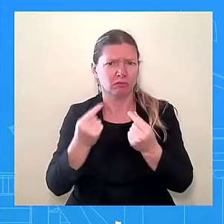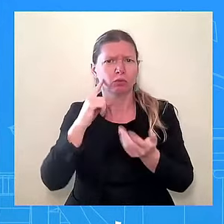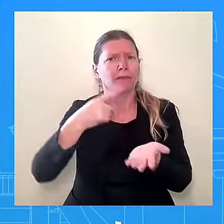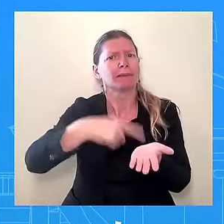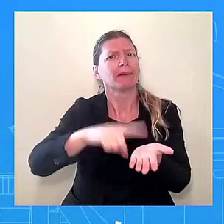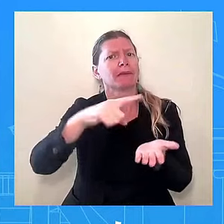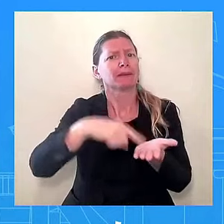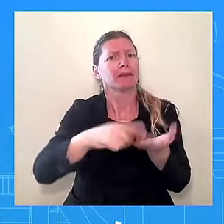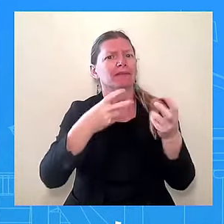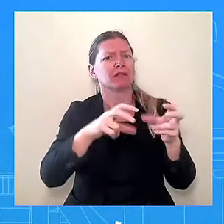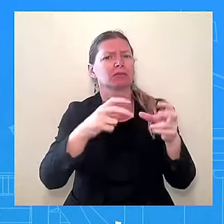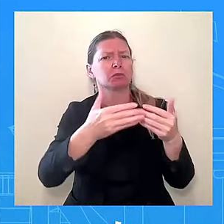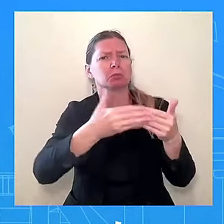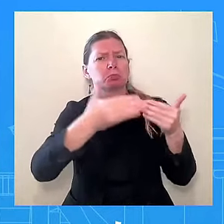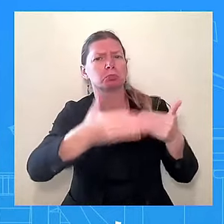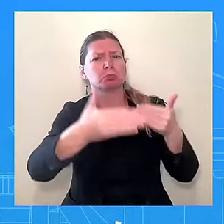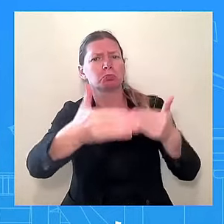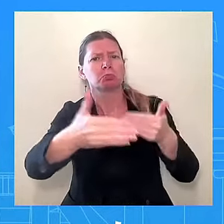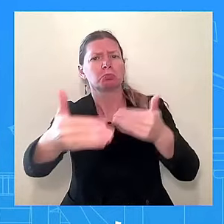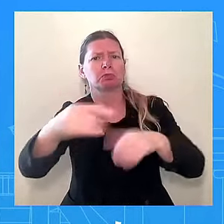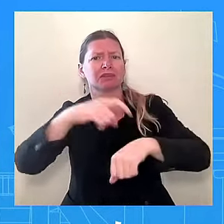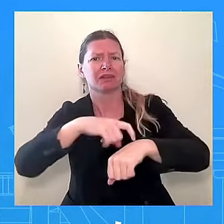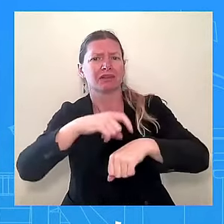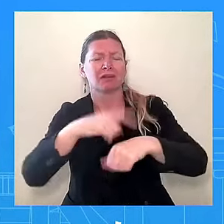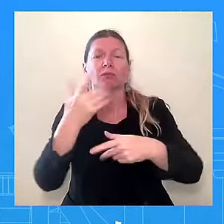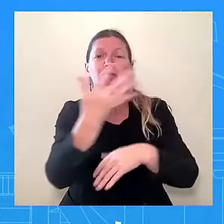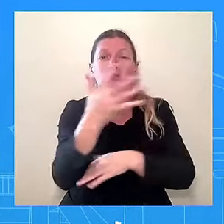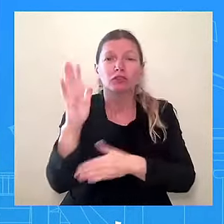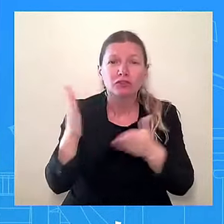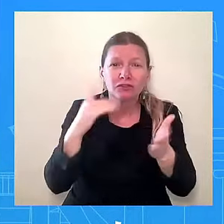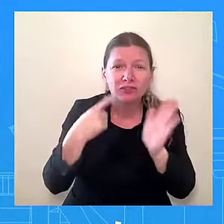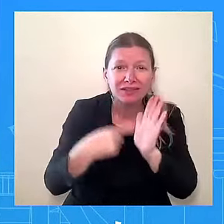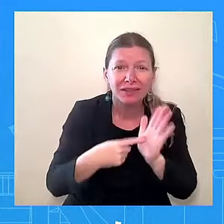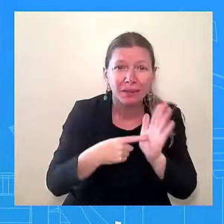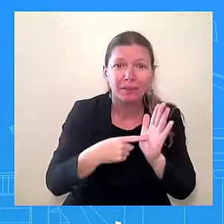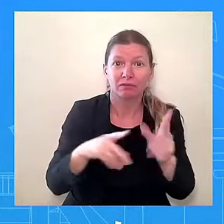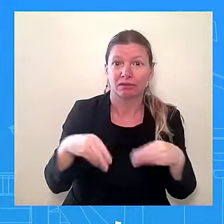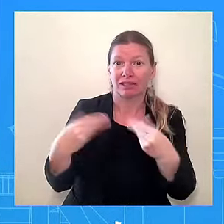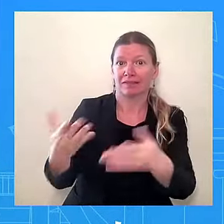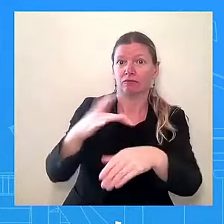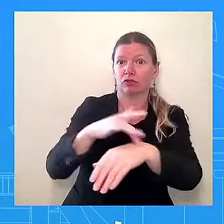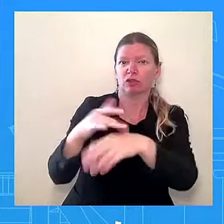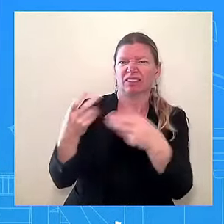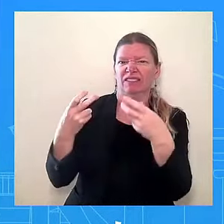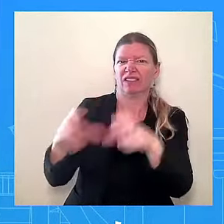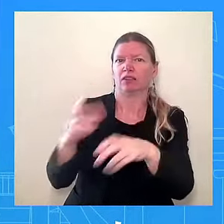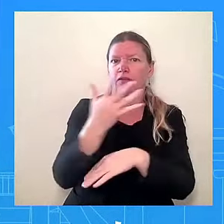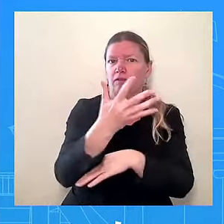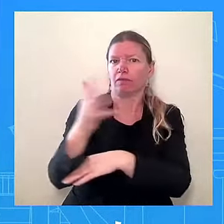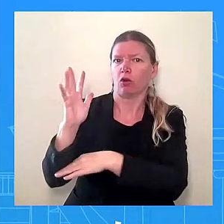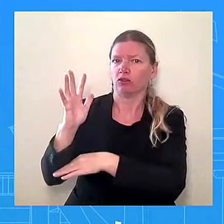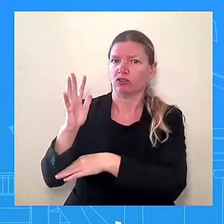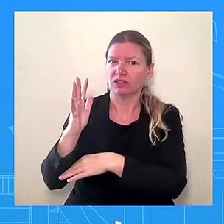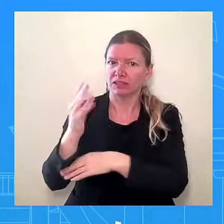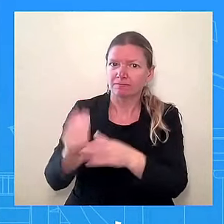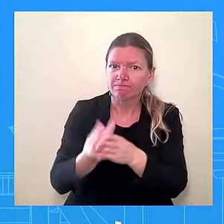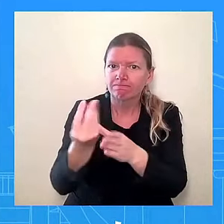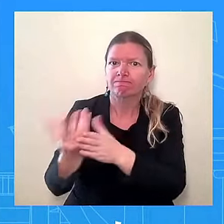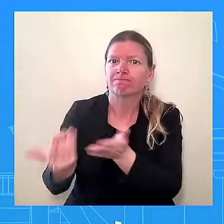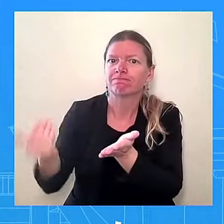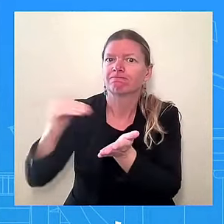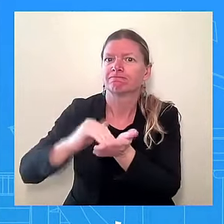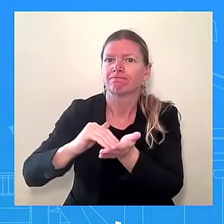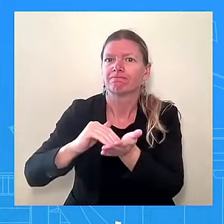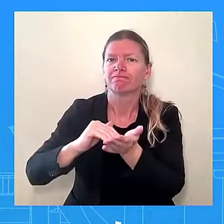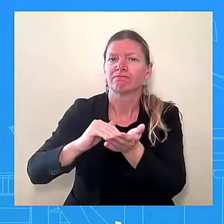buildup removal over a period of years. And so we're on track. In fact, I'd say we were probably a little bit ahead of schedule in terms of our